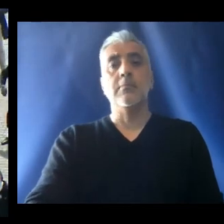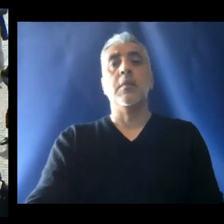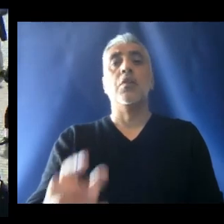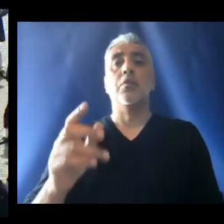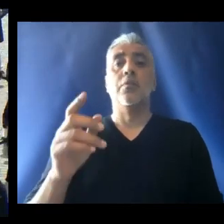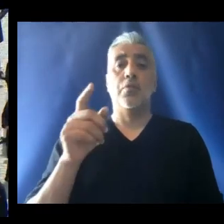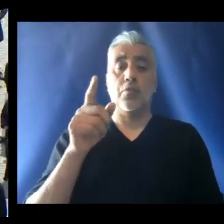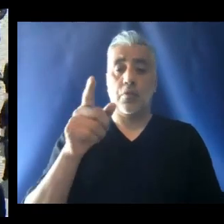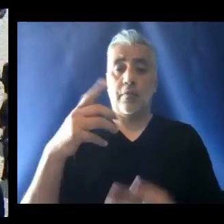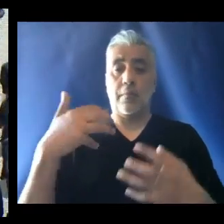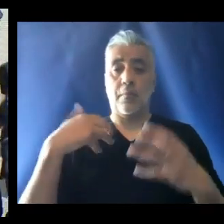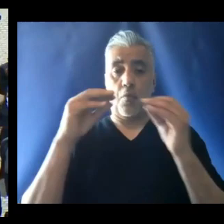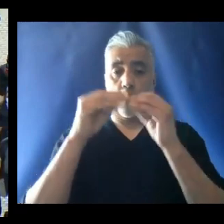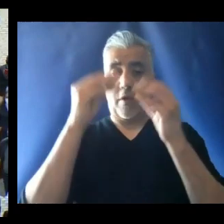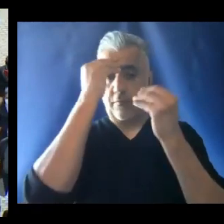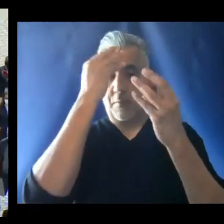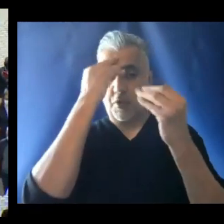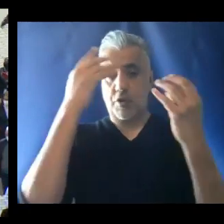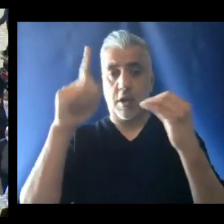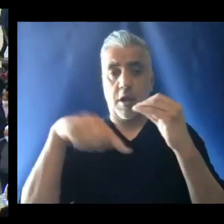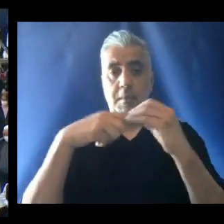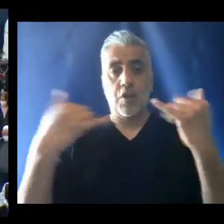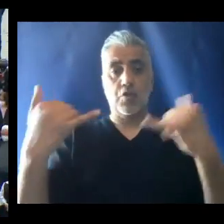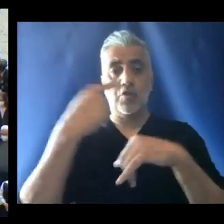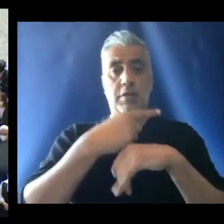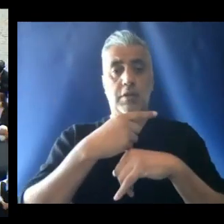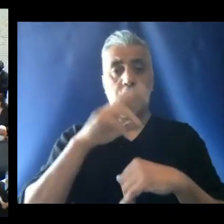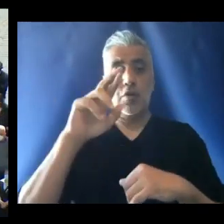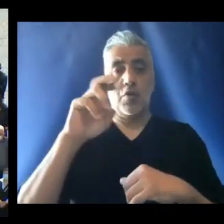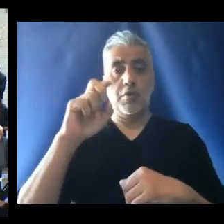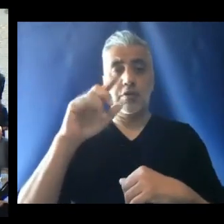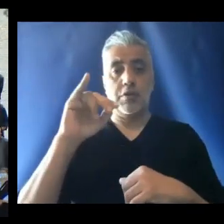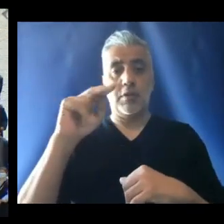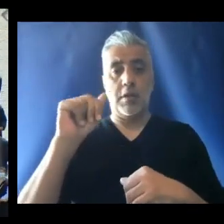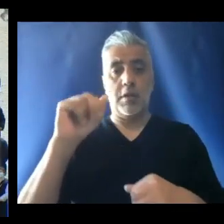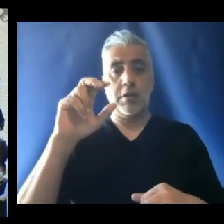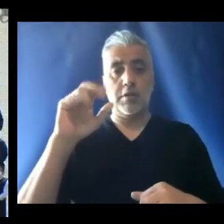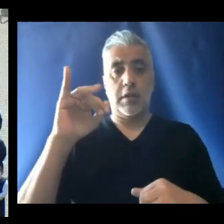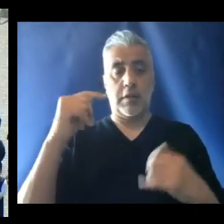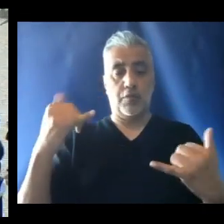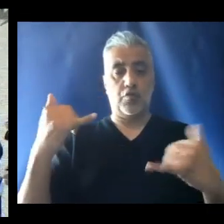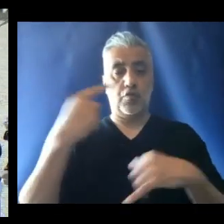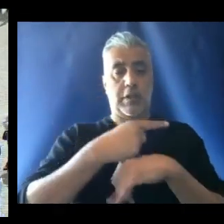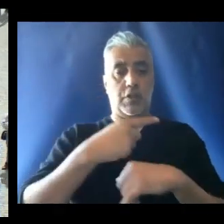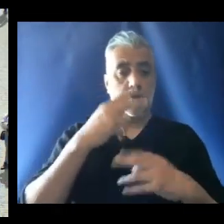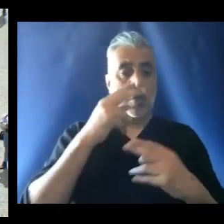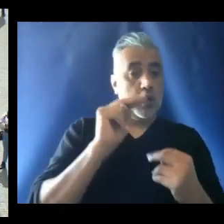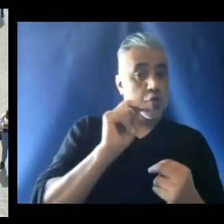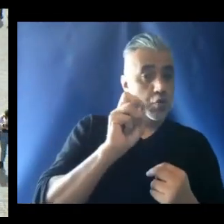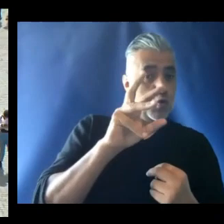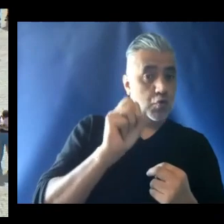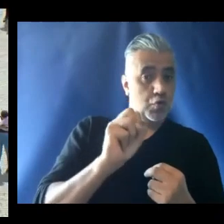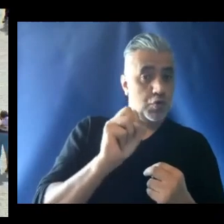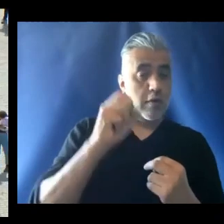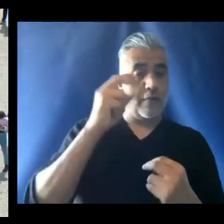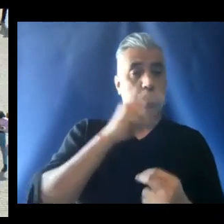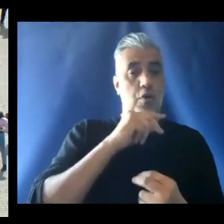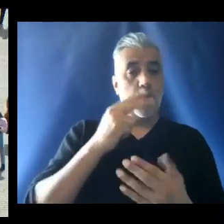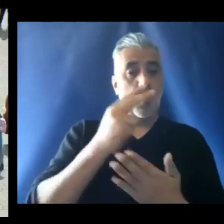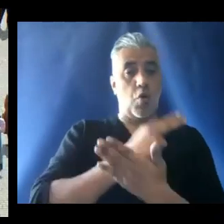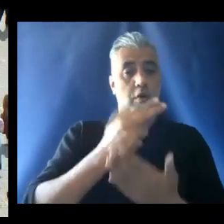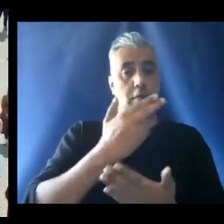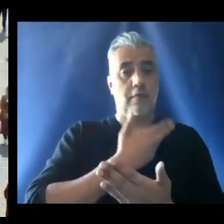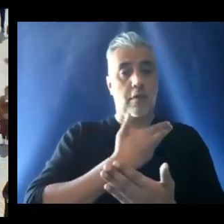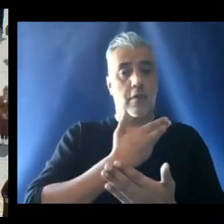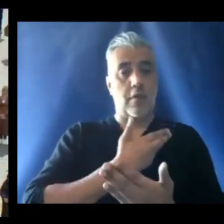can always find more information about the Regina Cheli of today's News of the Holy Father and the Church on